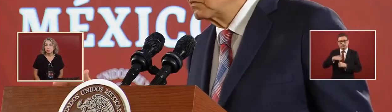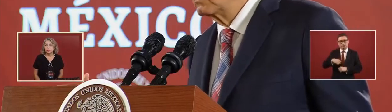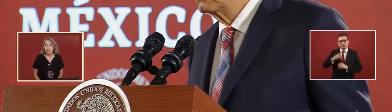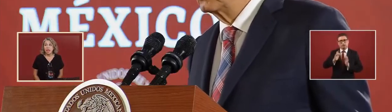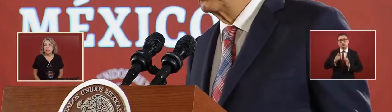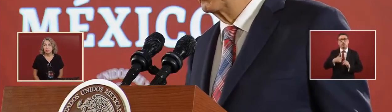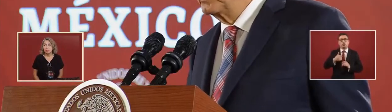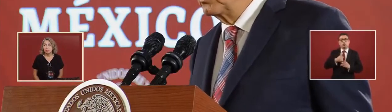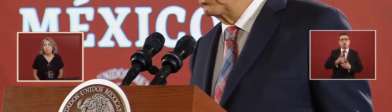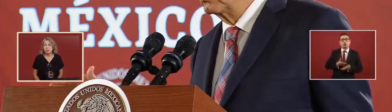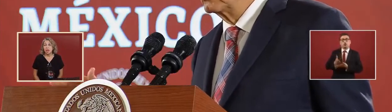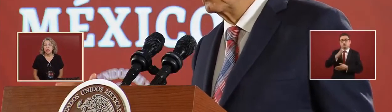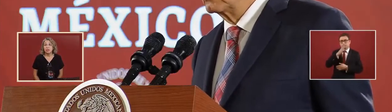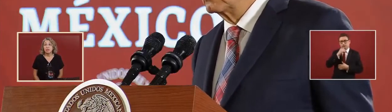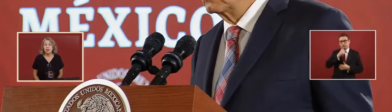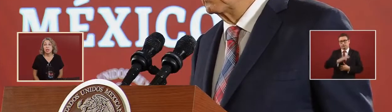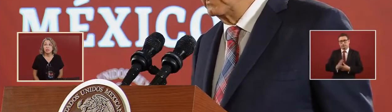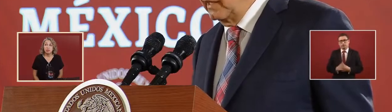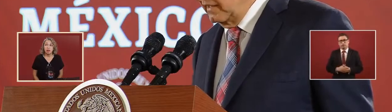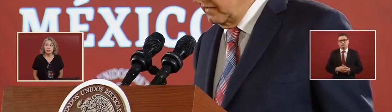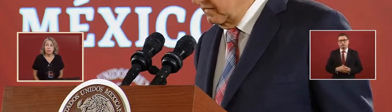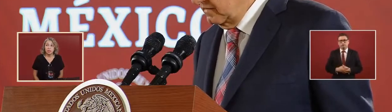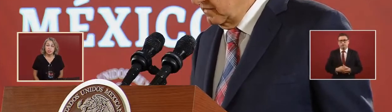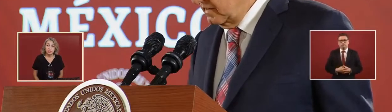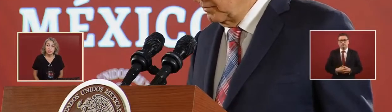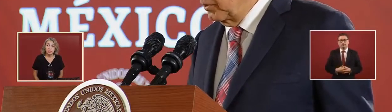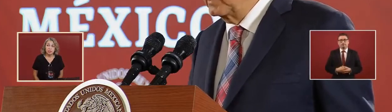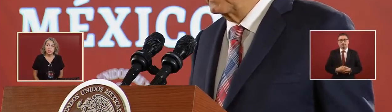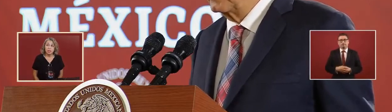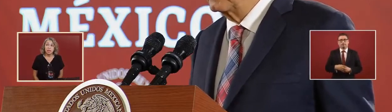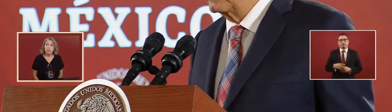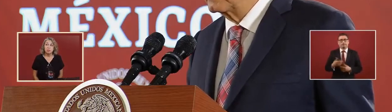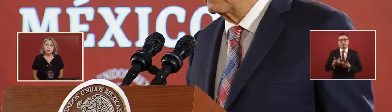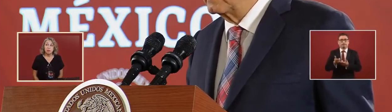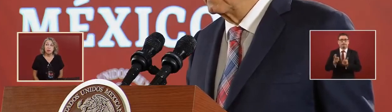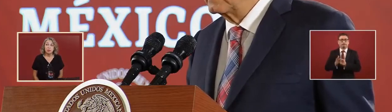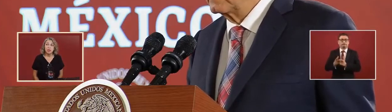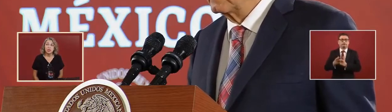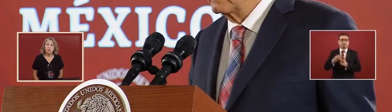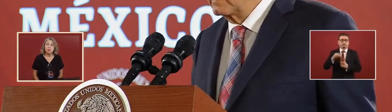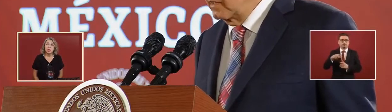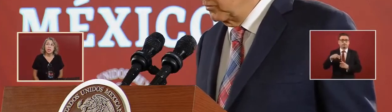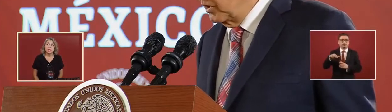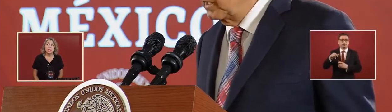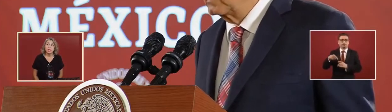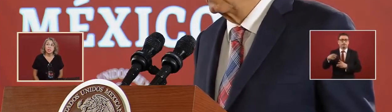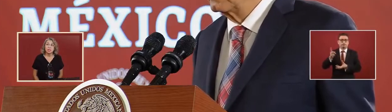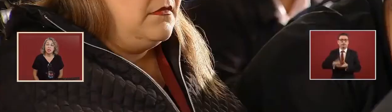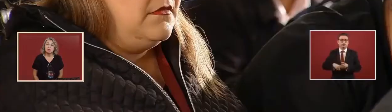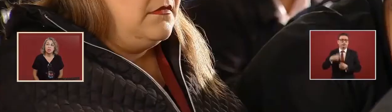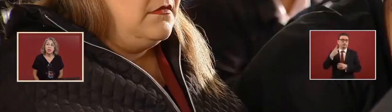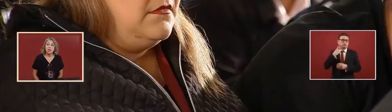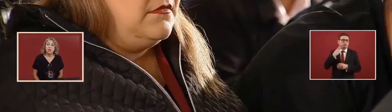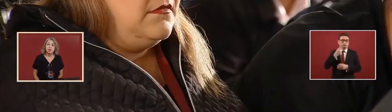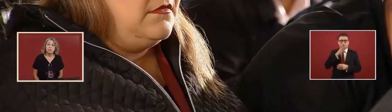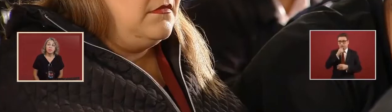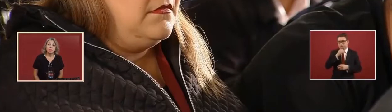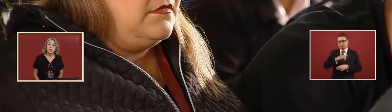not get involved in the internal politics of Moderna. I gave a